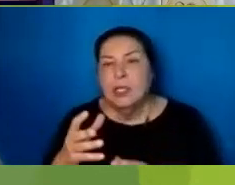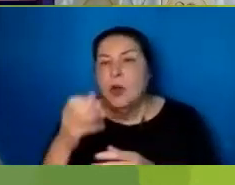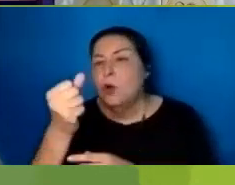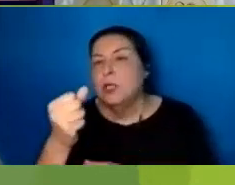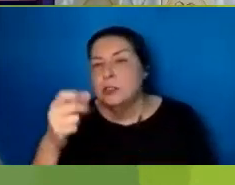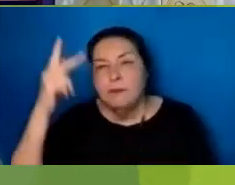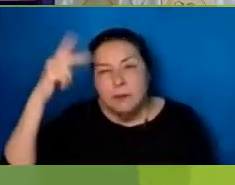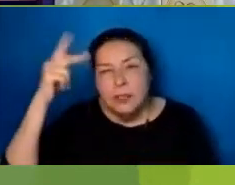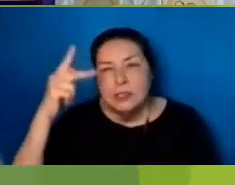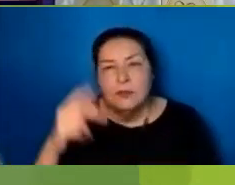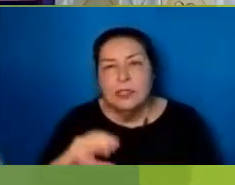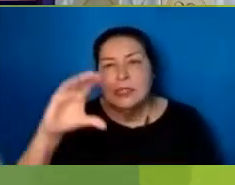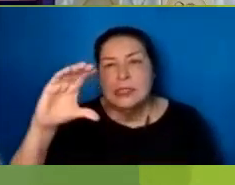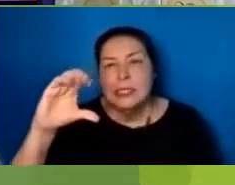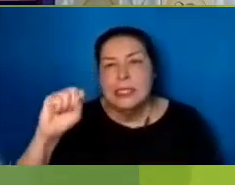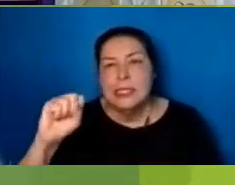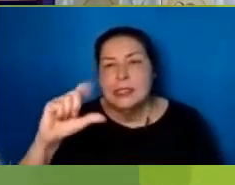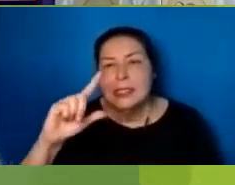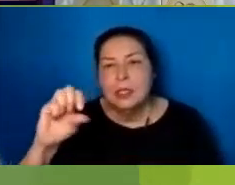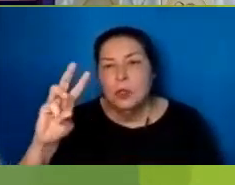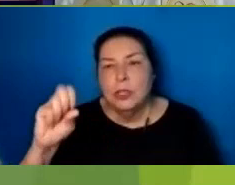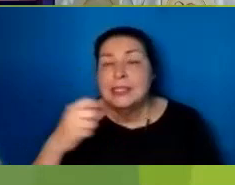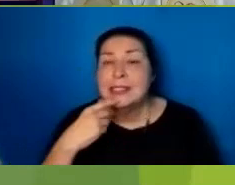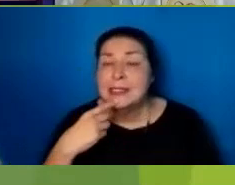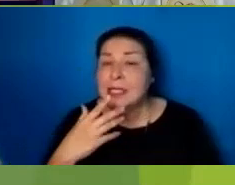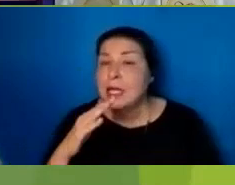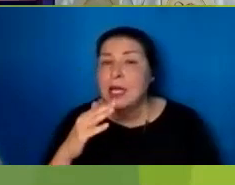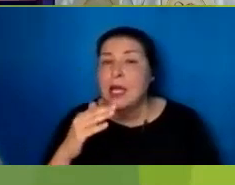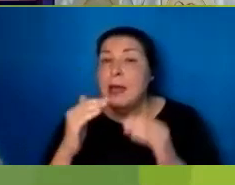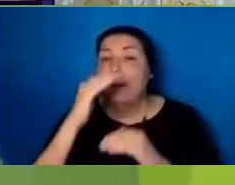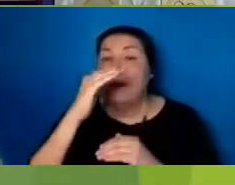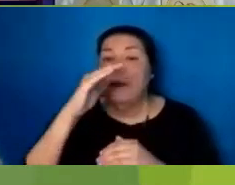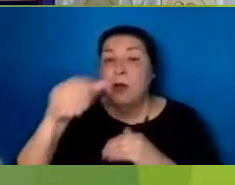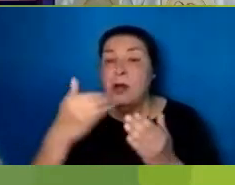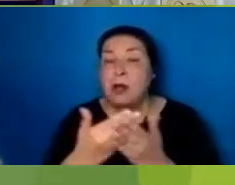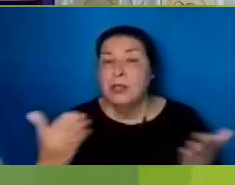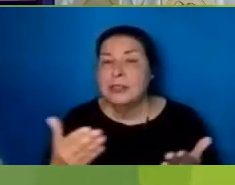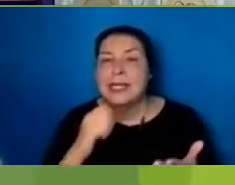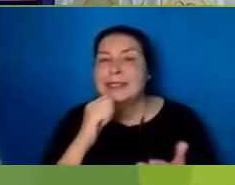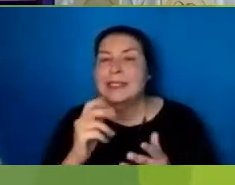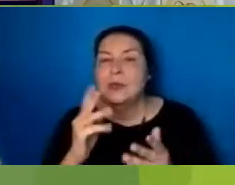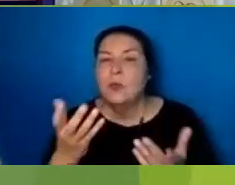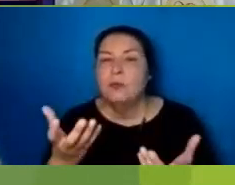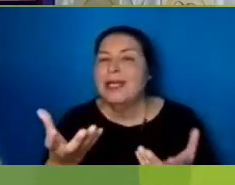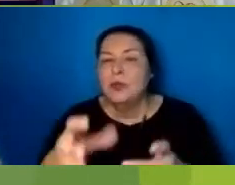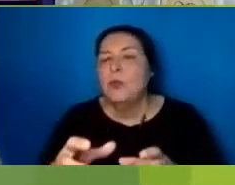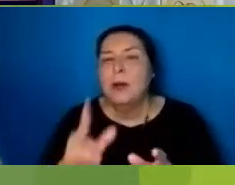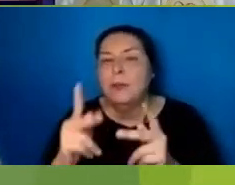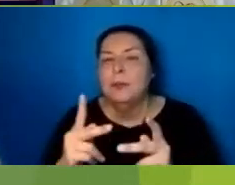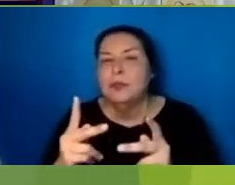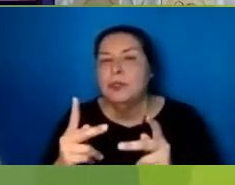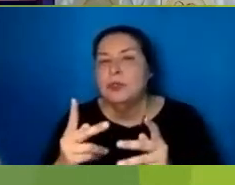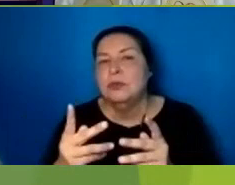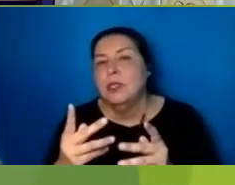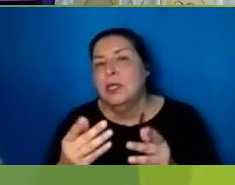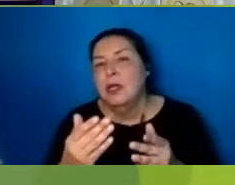I had always Wanted above All things Not to be Interfered with I had wanted To call my Soul my Own